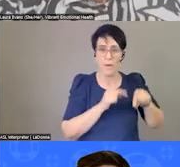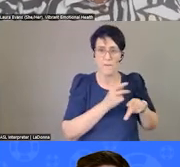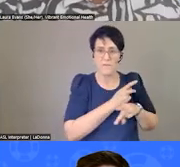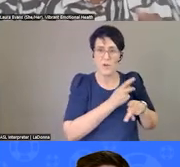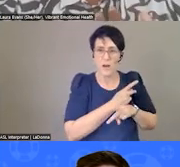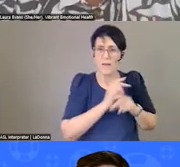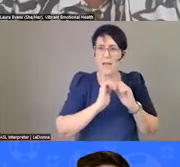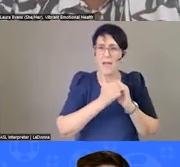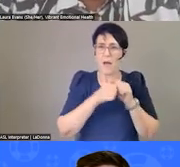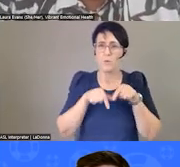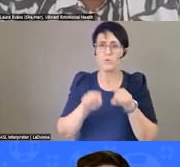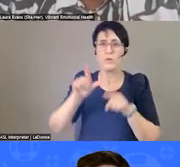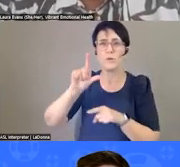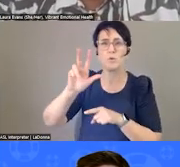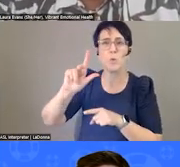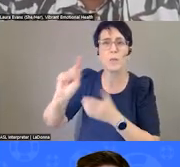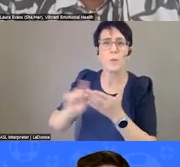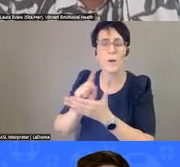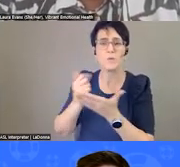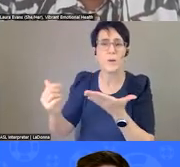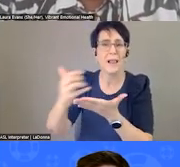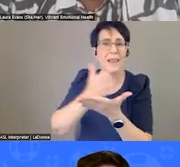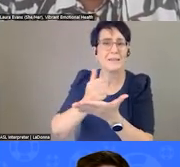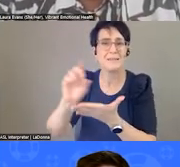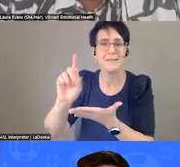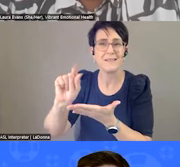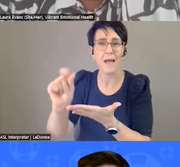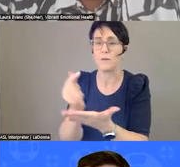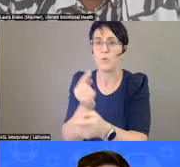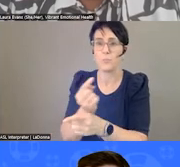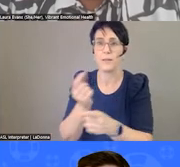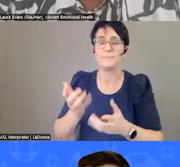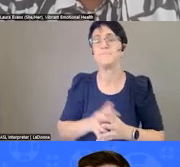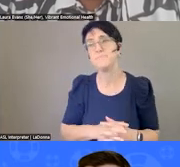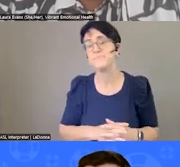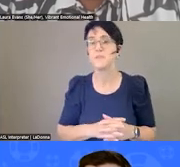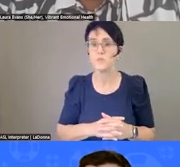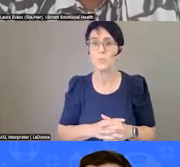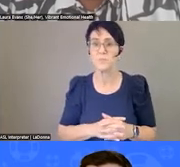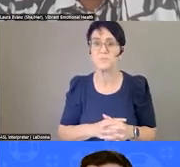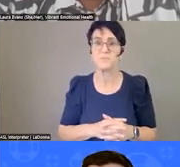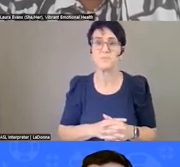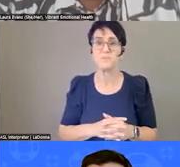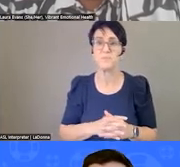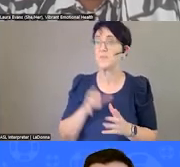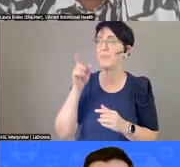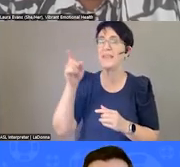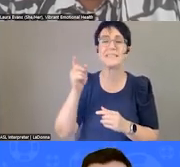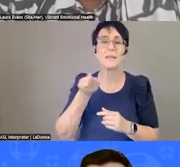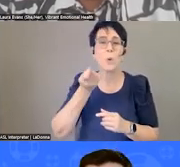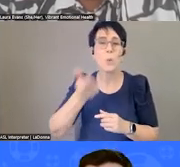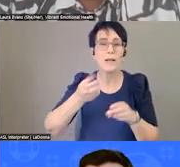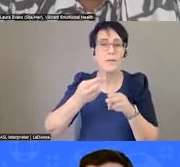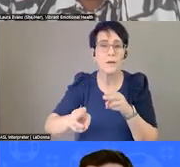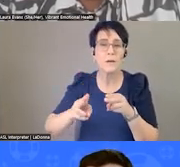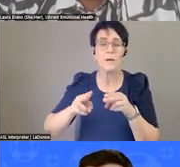during that 23 hours. So, you know, these are just sort of examples of how you can just do a quick and dirty kind of first pass